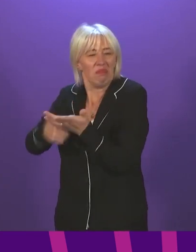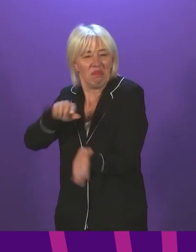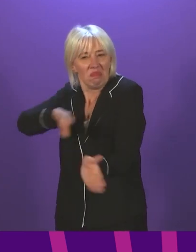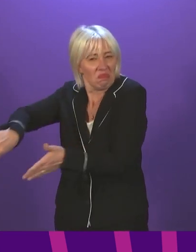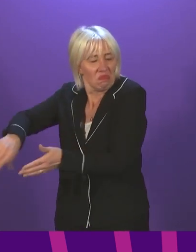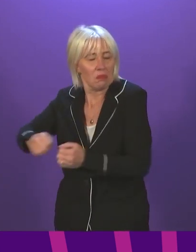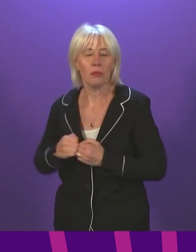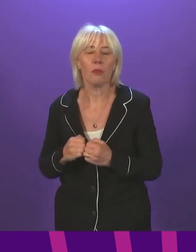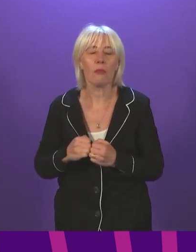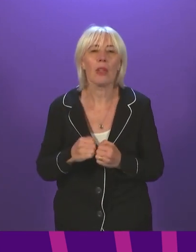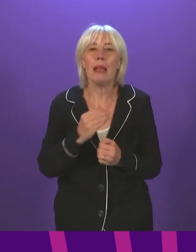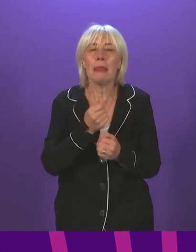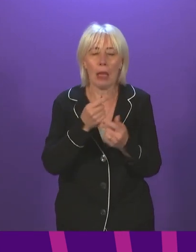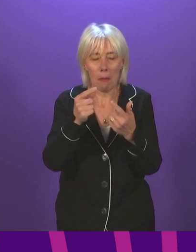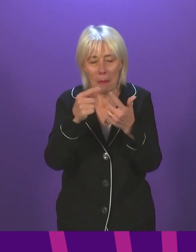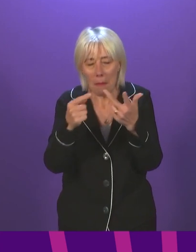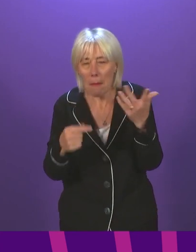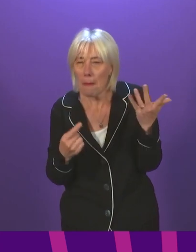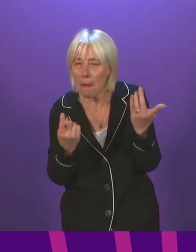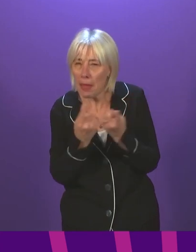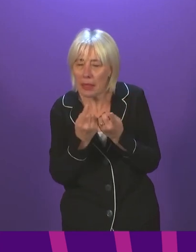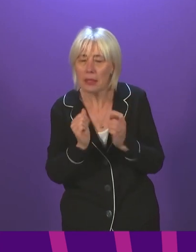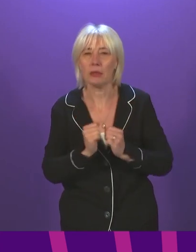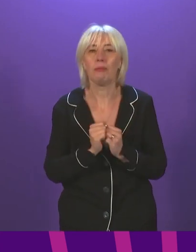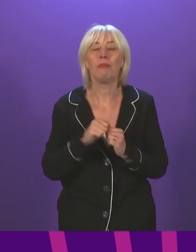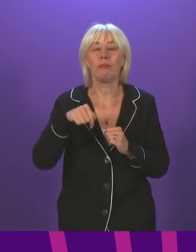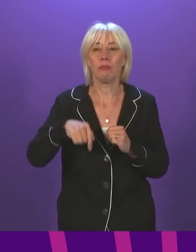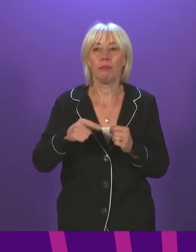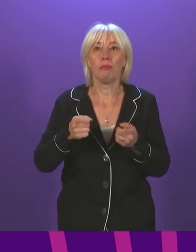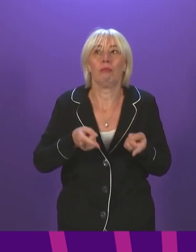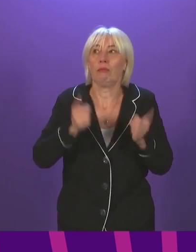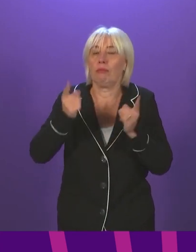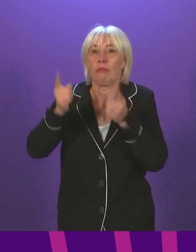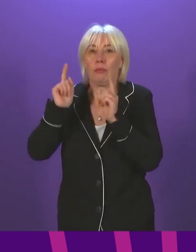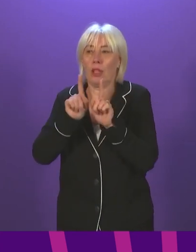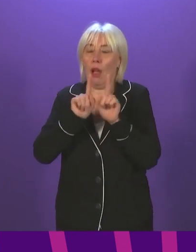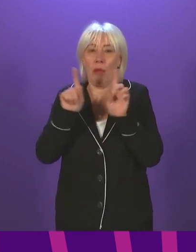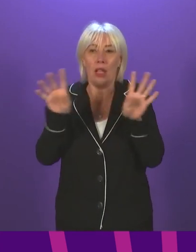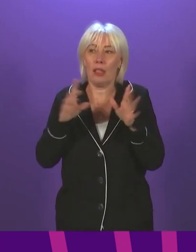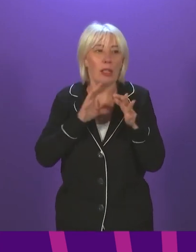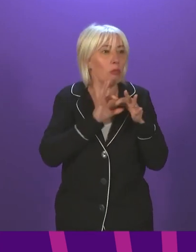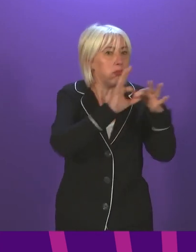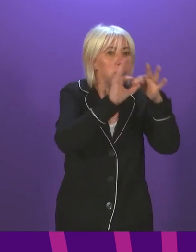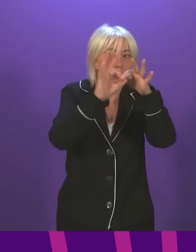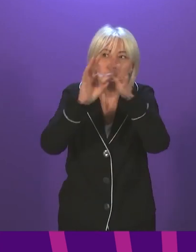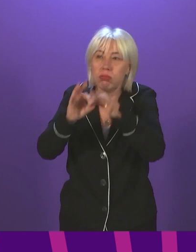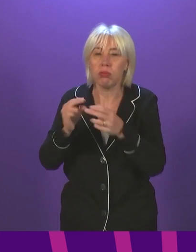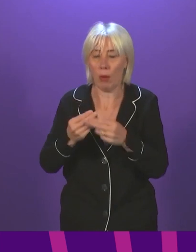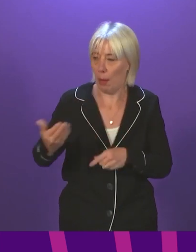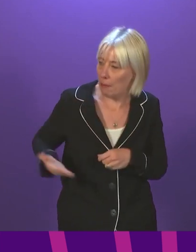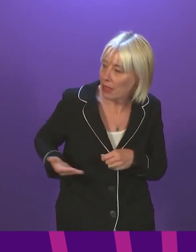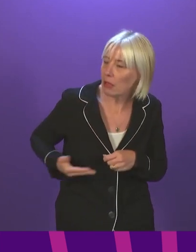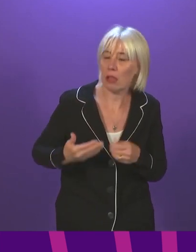strands of work. Firstly, I can confirm that cabinet secretaries are continuing to engage with representatives from business,